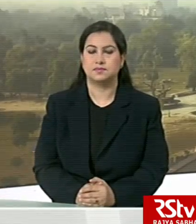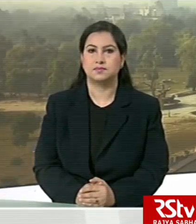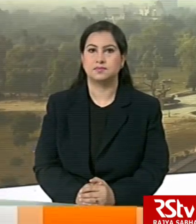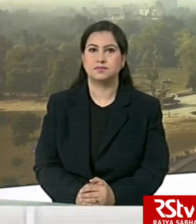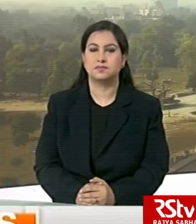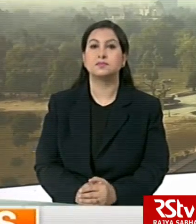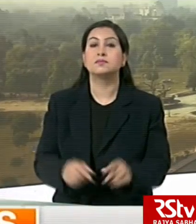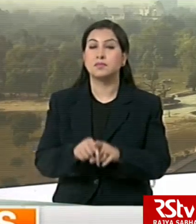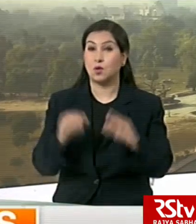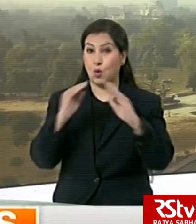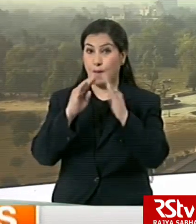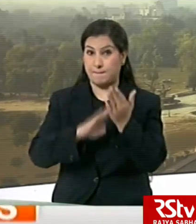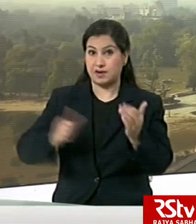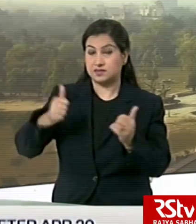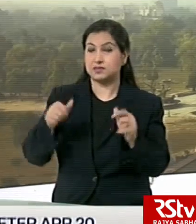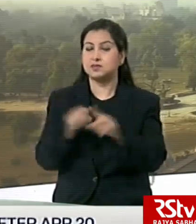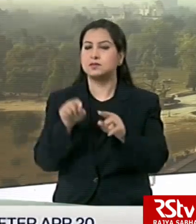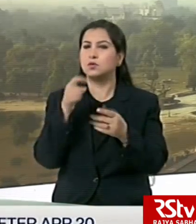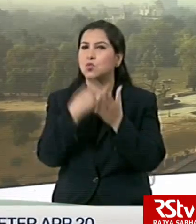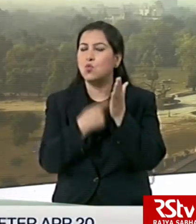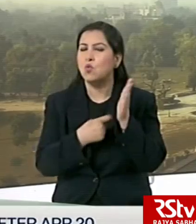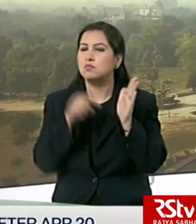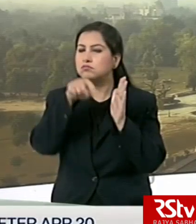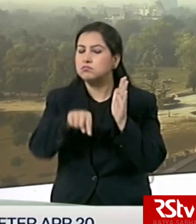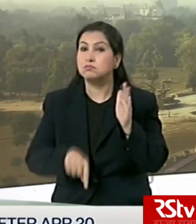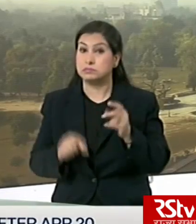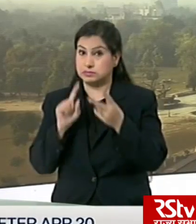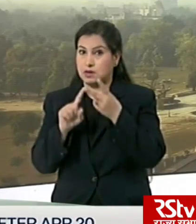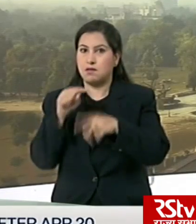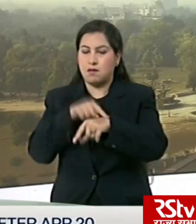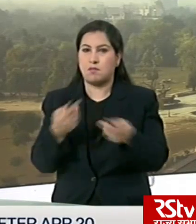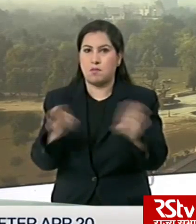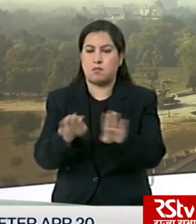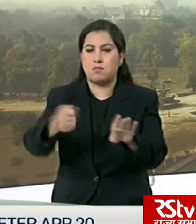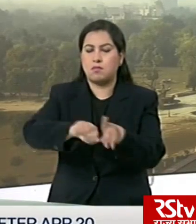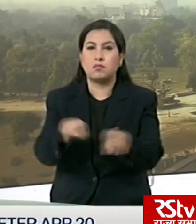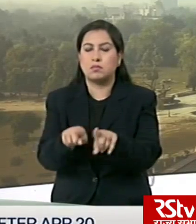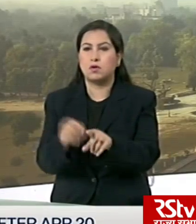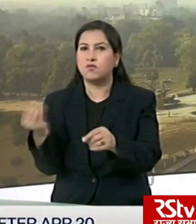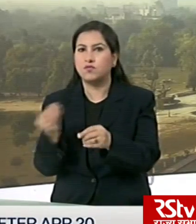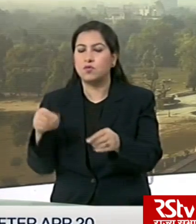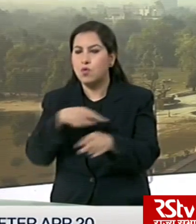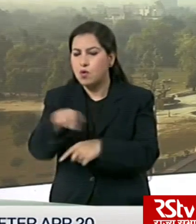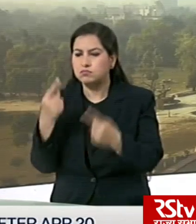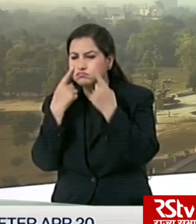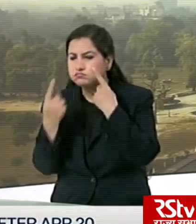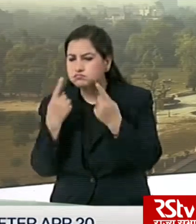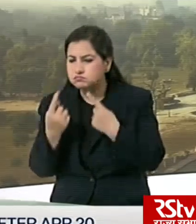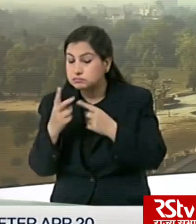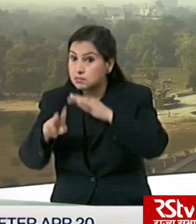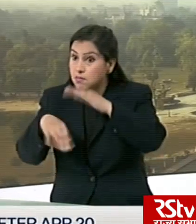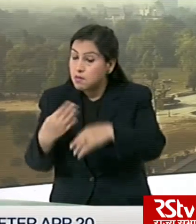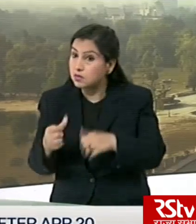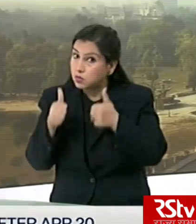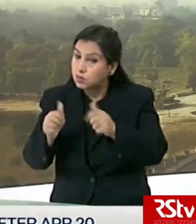Home Ministry's guidelines for lockdown 2.0 to allow the select activities to resume after assessment on the 20th.